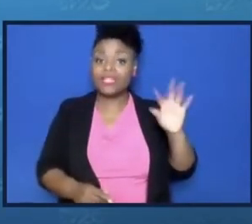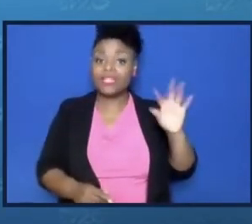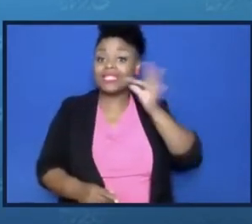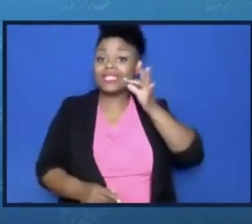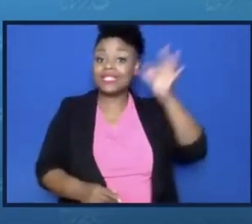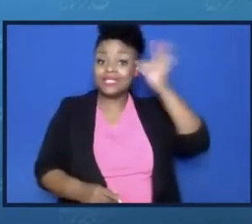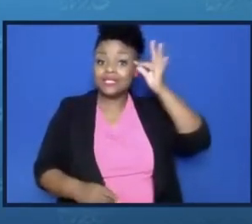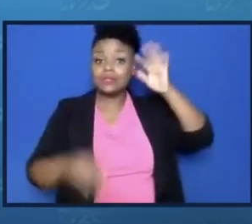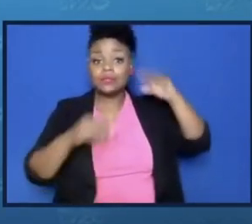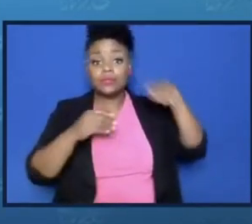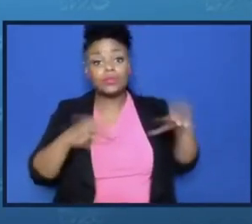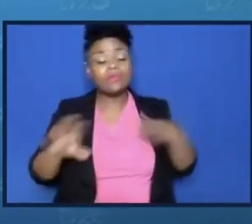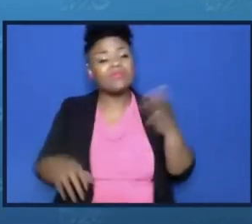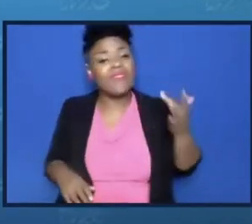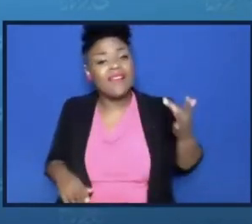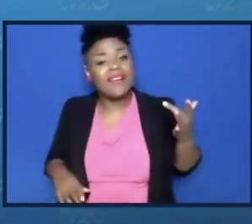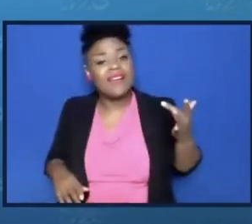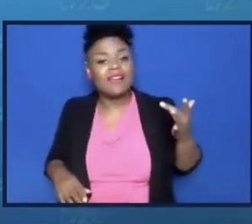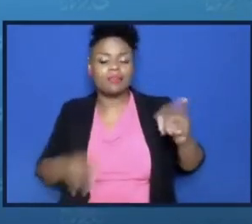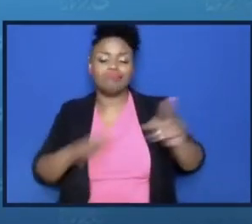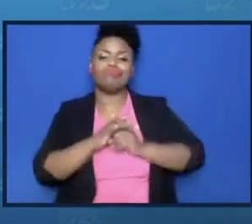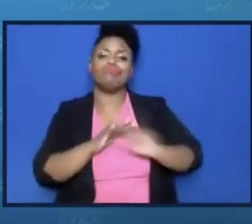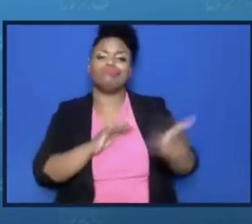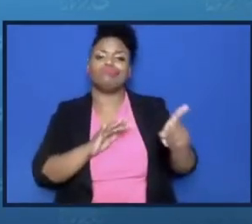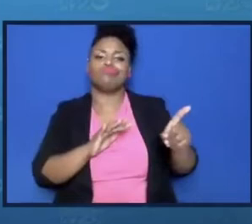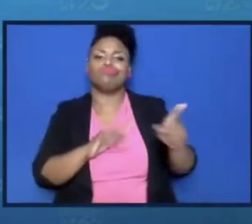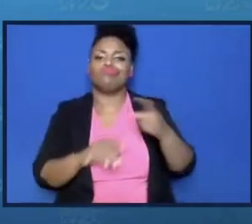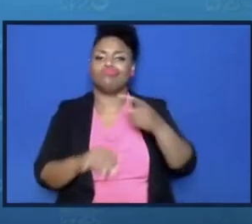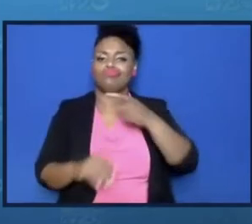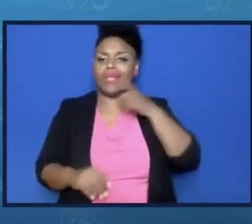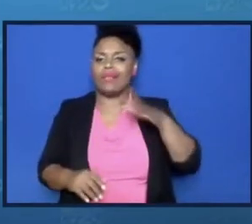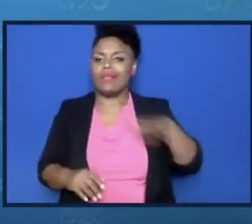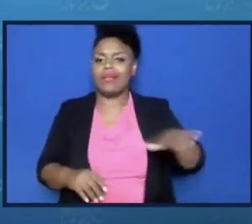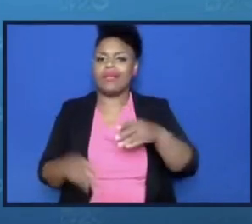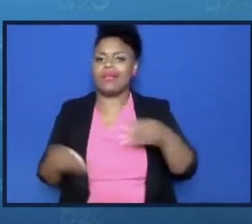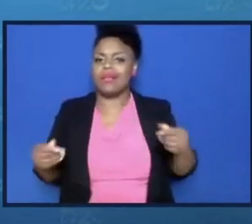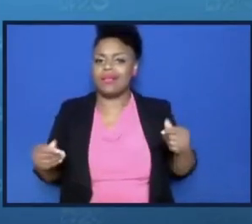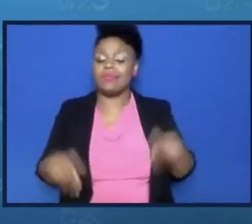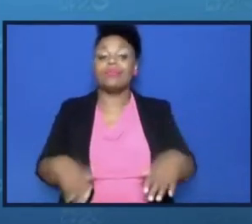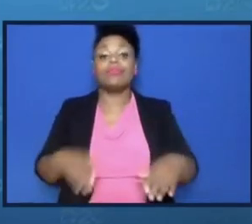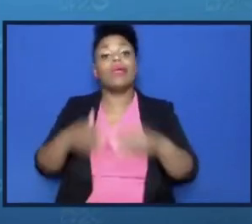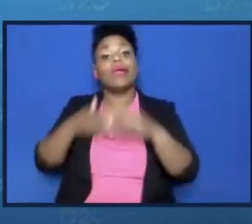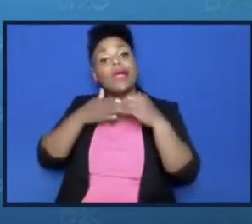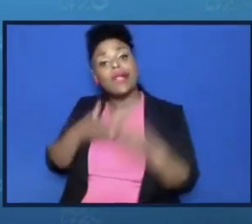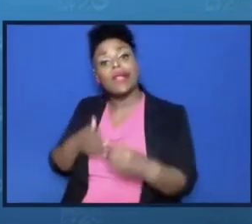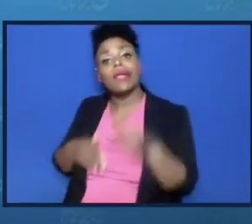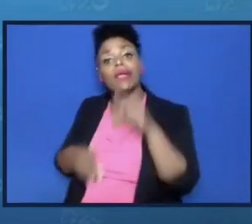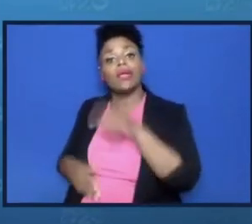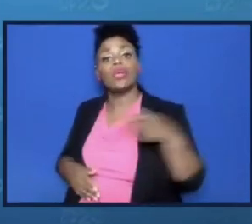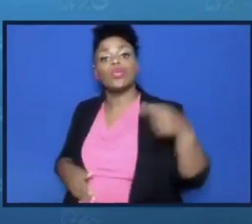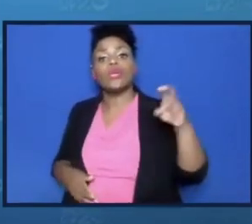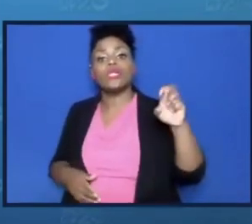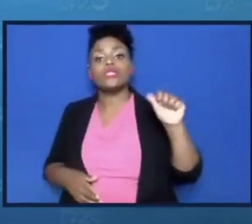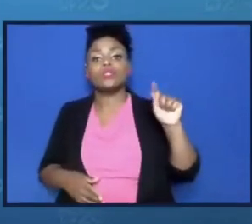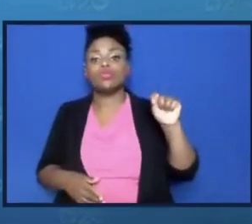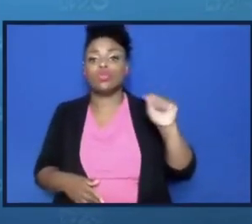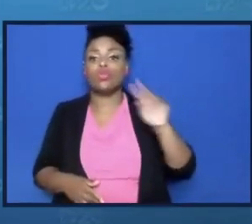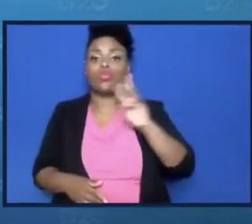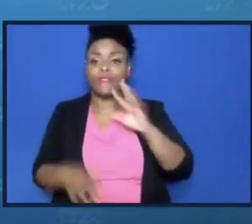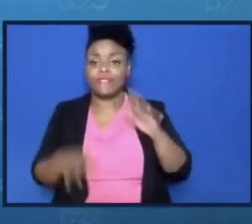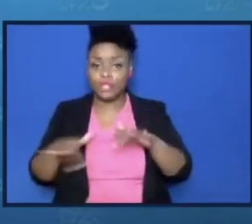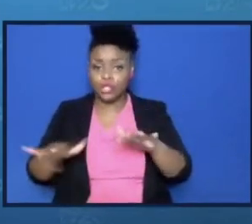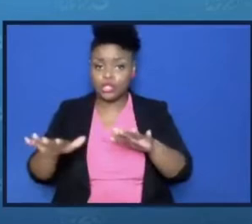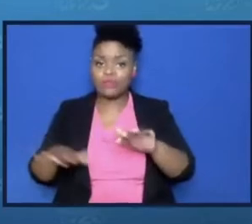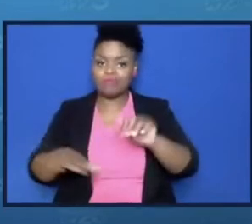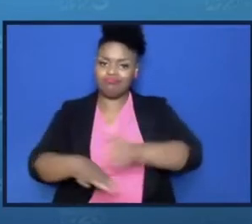to escape droughts. We were led to the Great River and its tributaries, where we established an agricultural tradition that